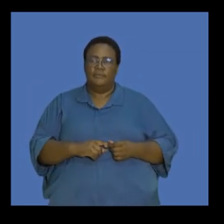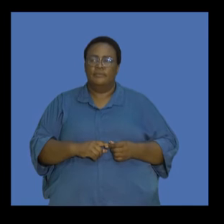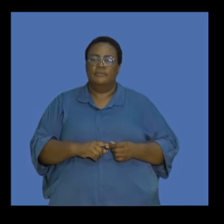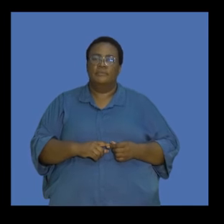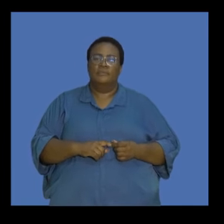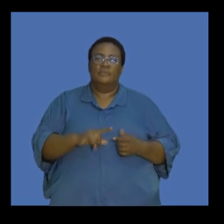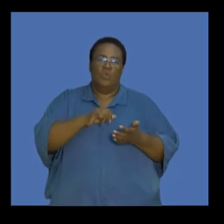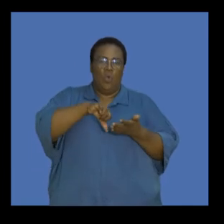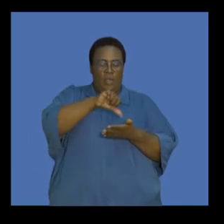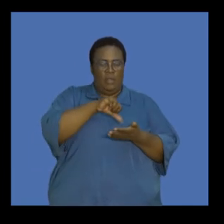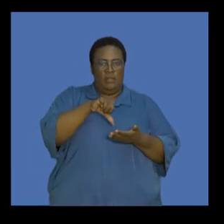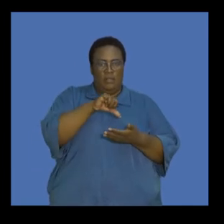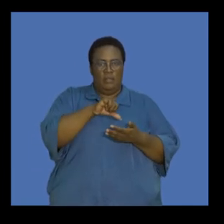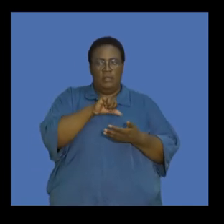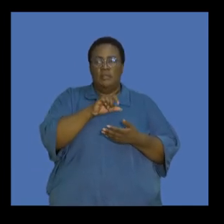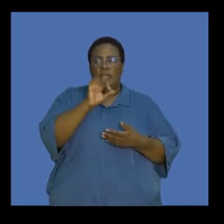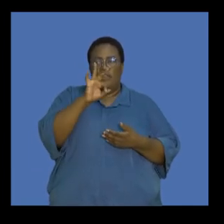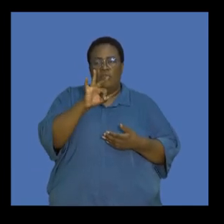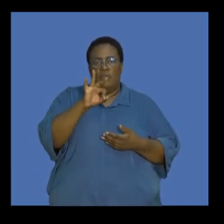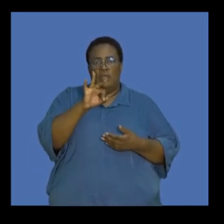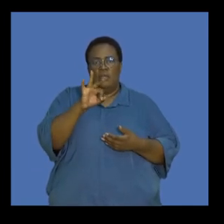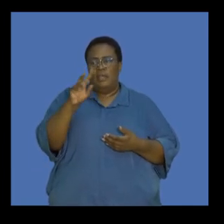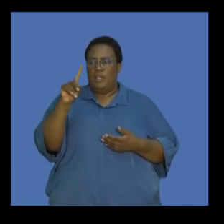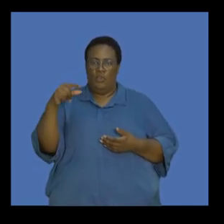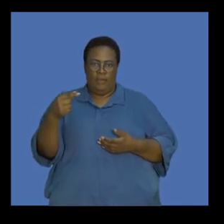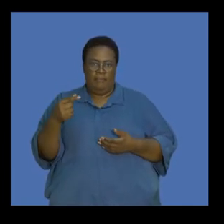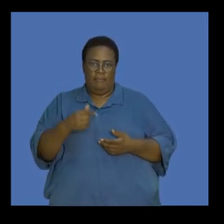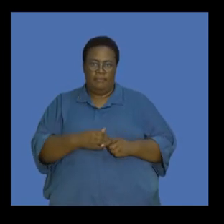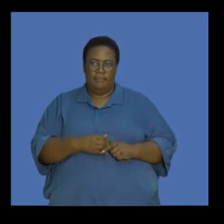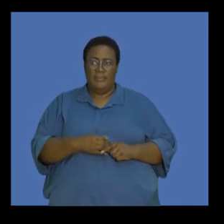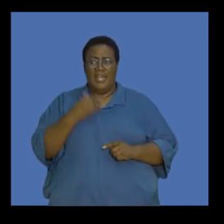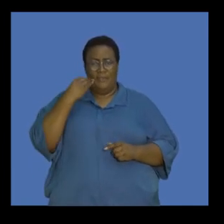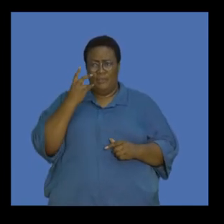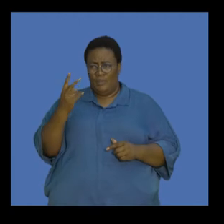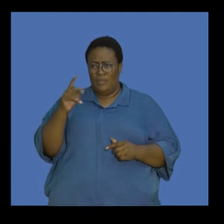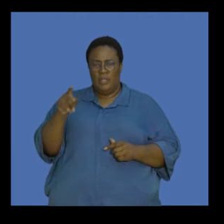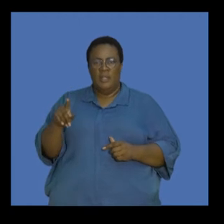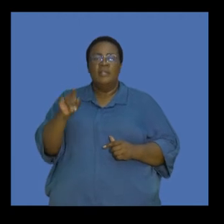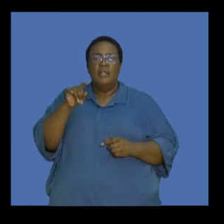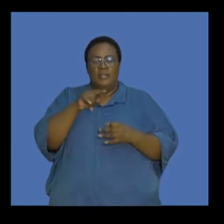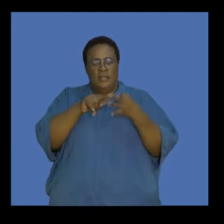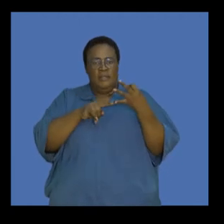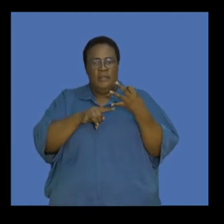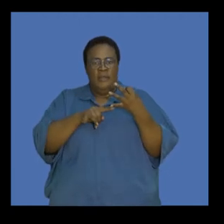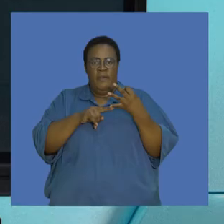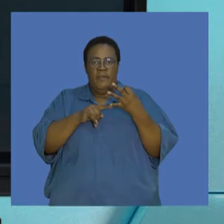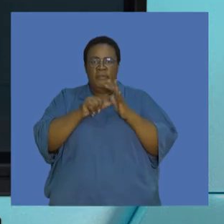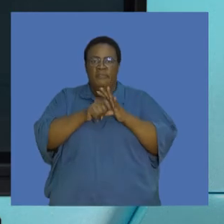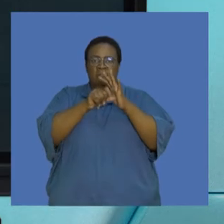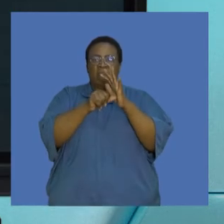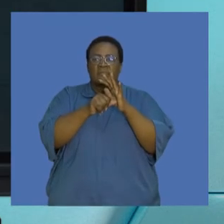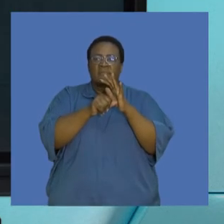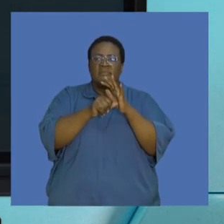produced per litre, and oil for heating produces 3 kilograms per litre. And if you look at these, these are the three